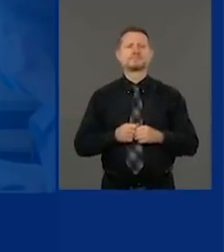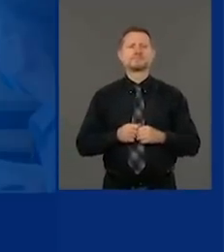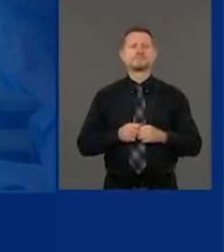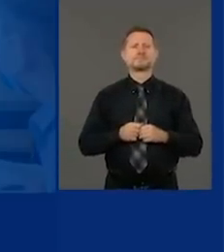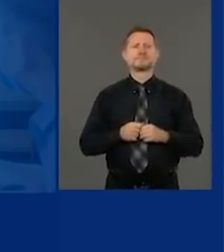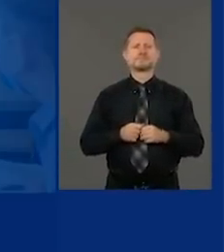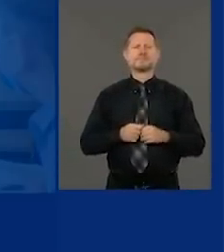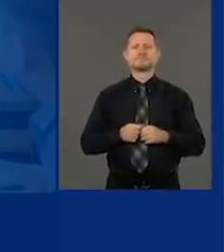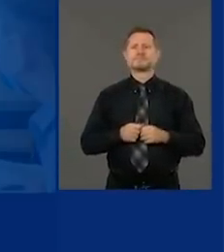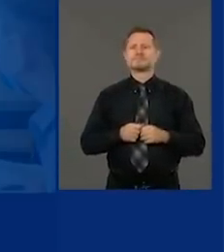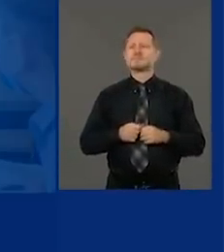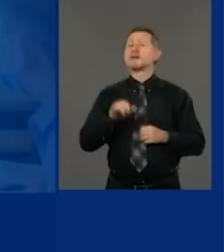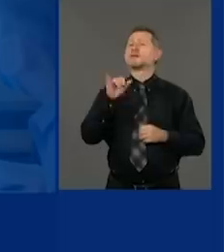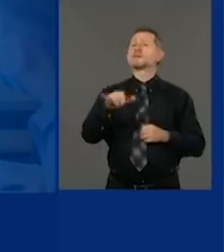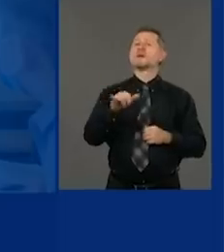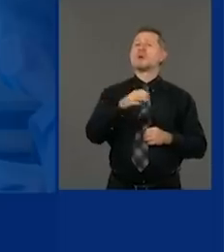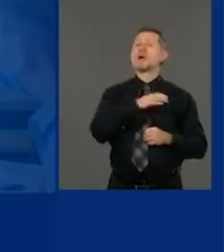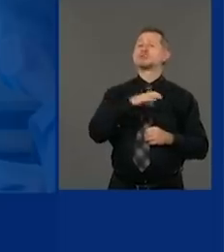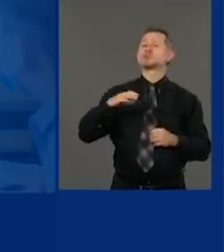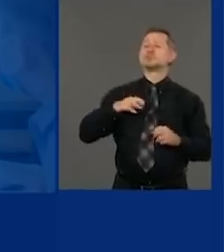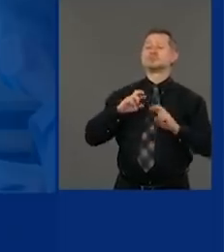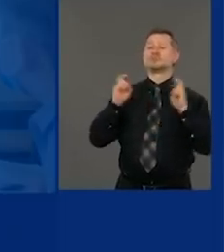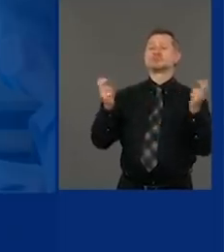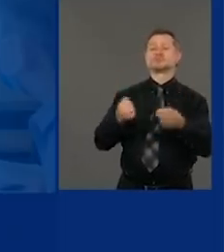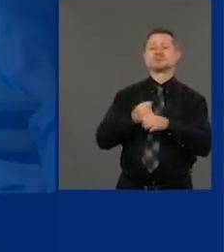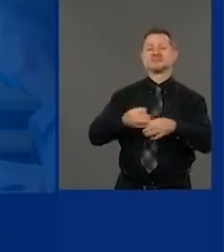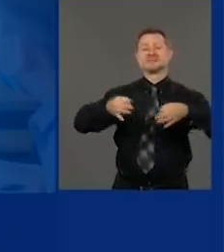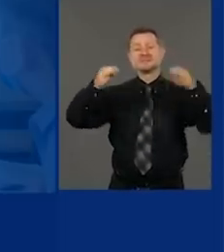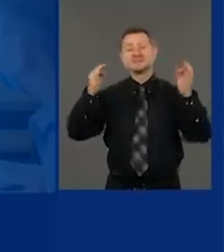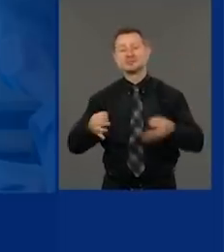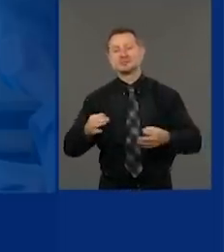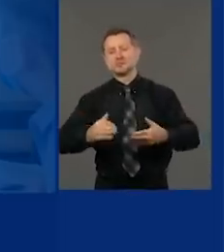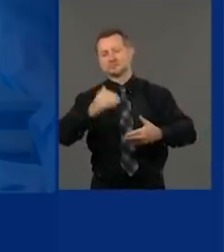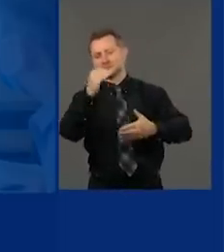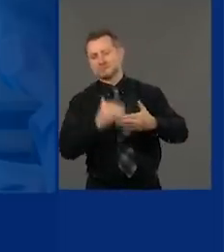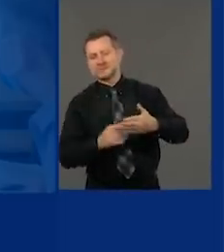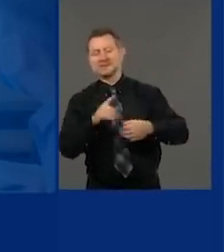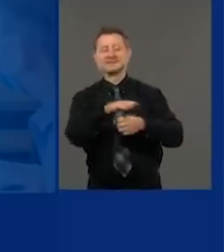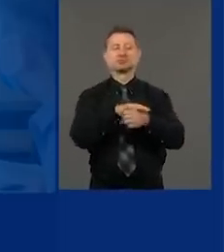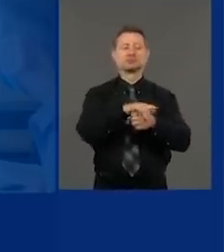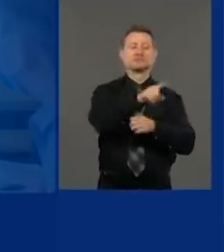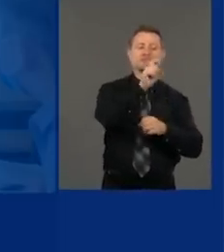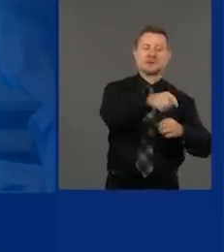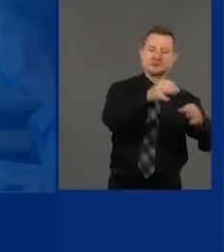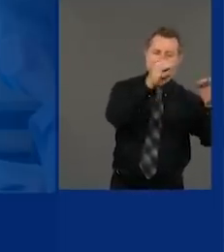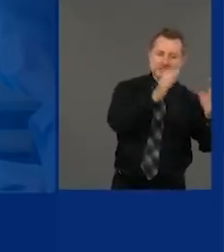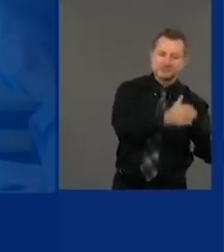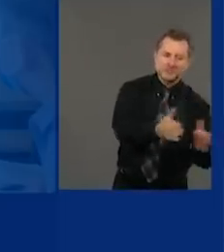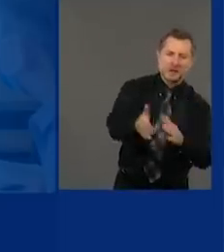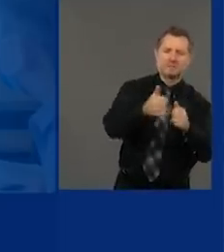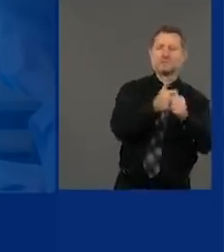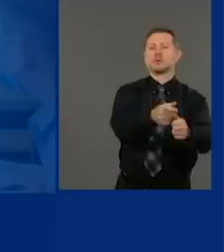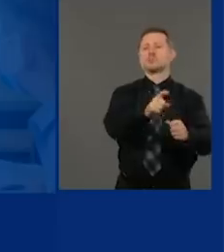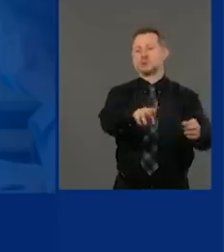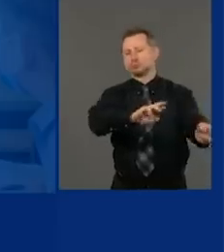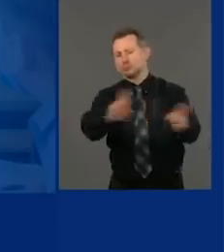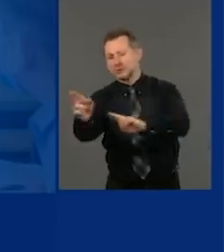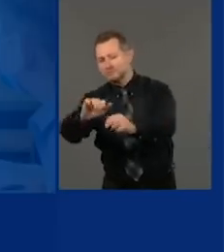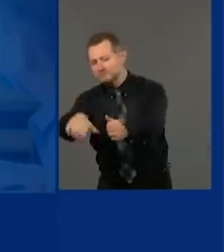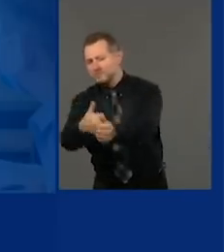They came up with guidelines that will say the districts have to have flexible plans. They have to be safeguards. They're